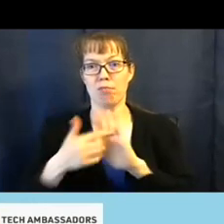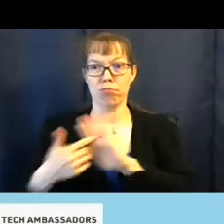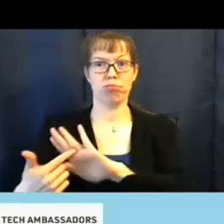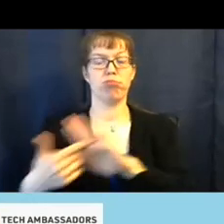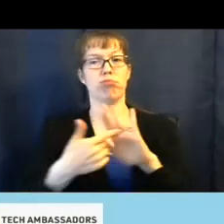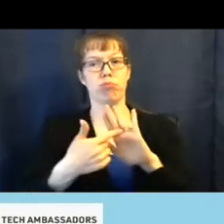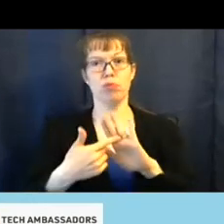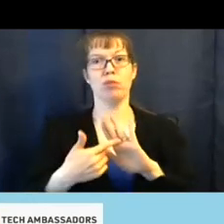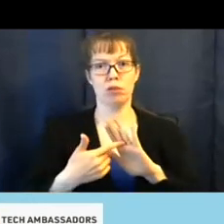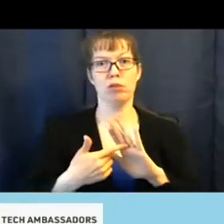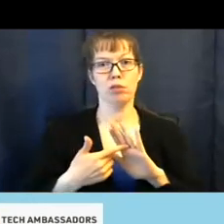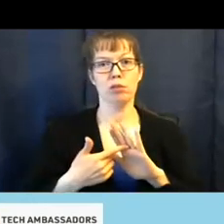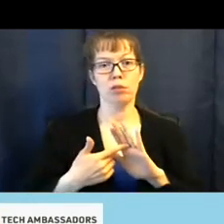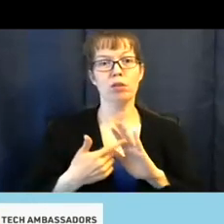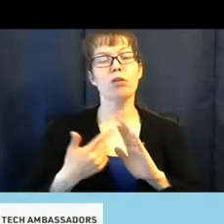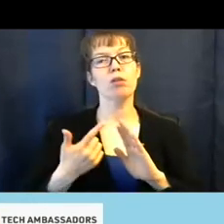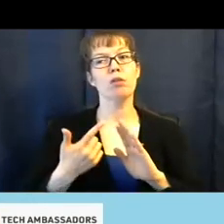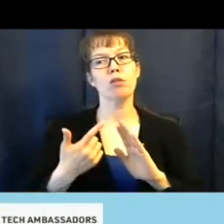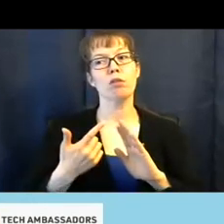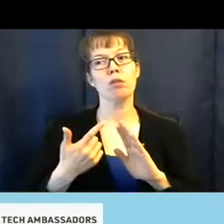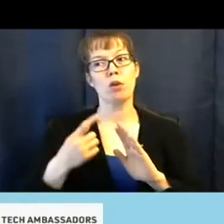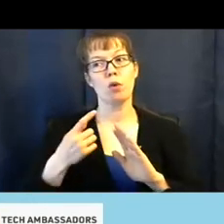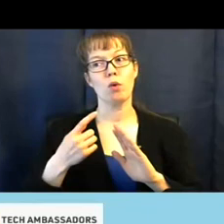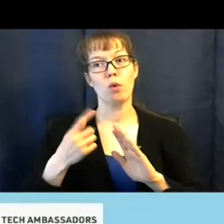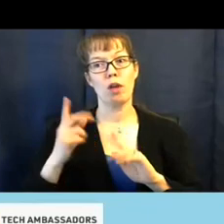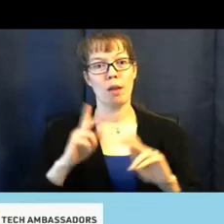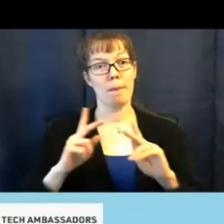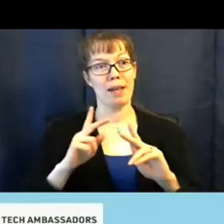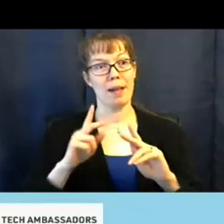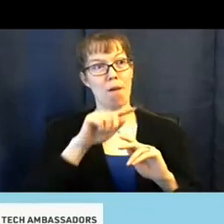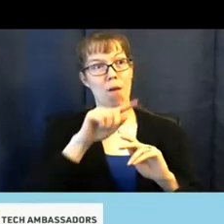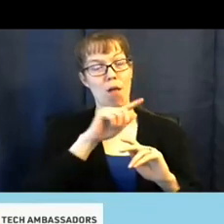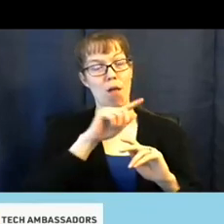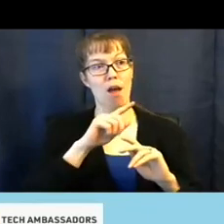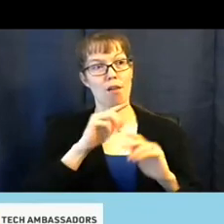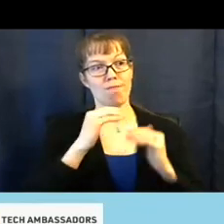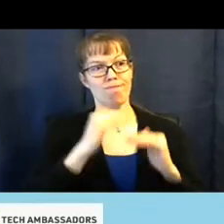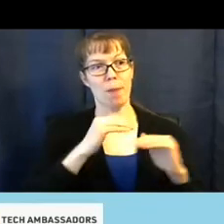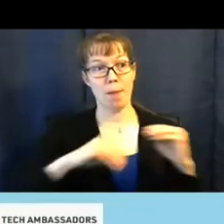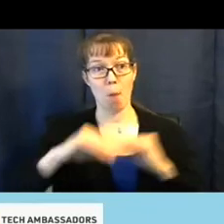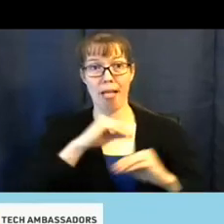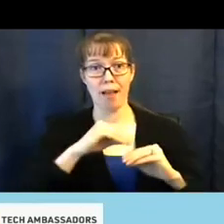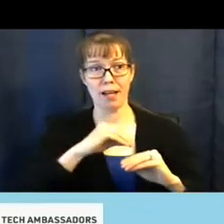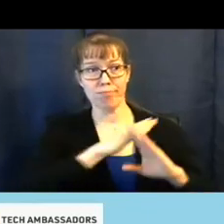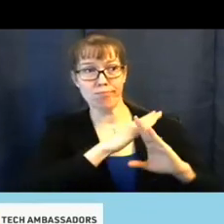you, with limited mobility, can use it